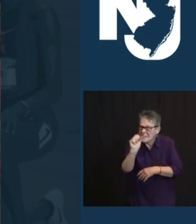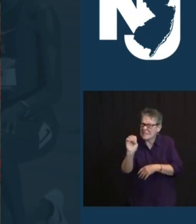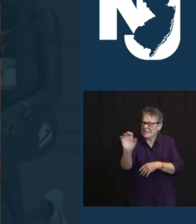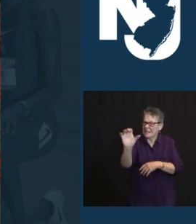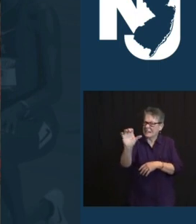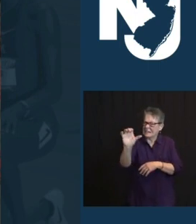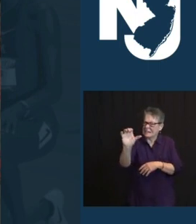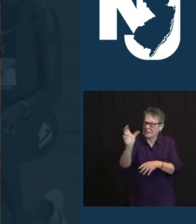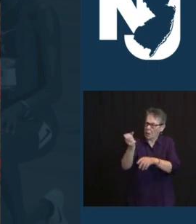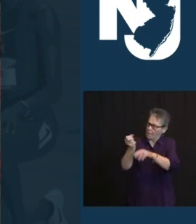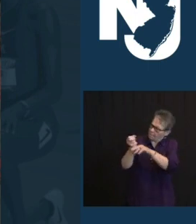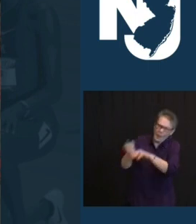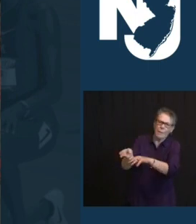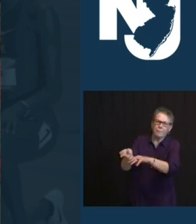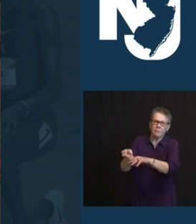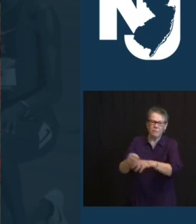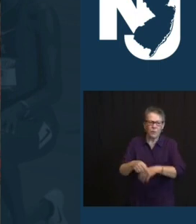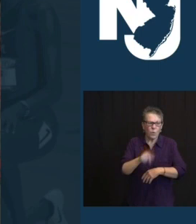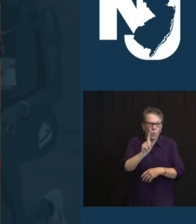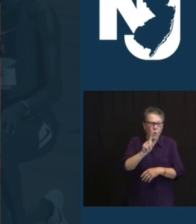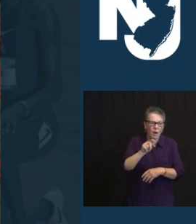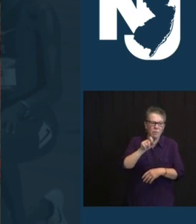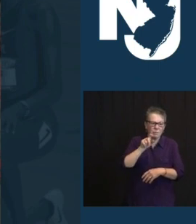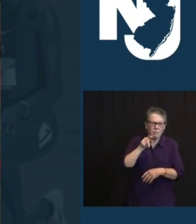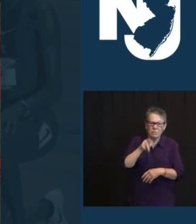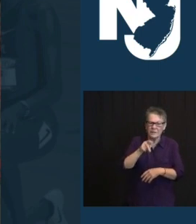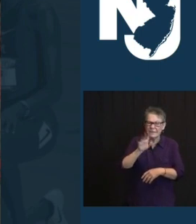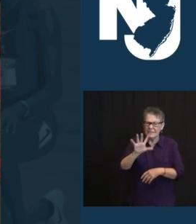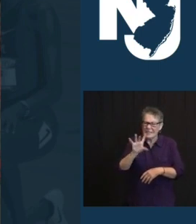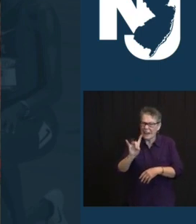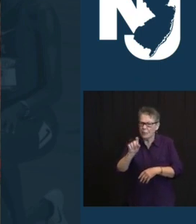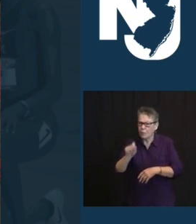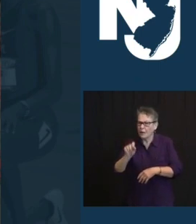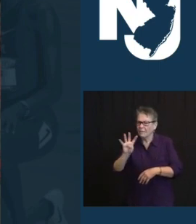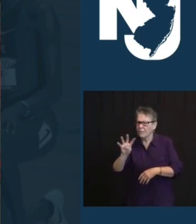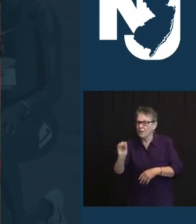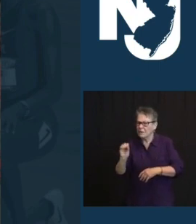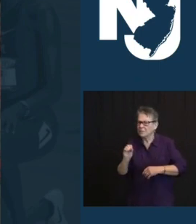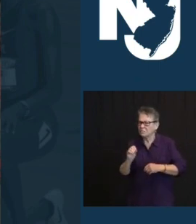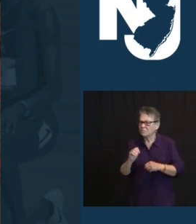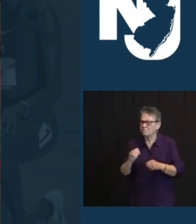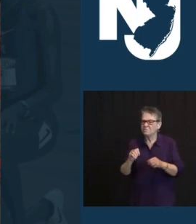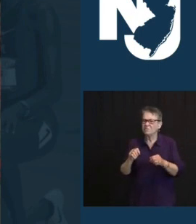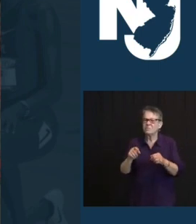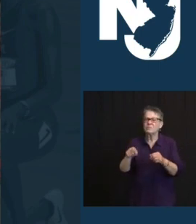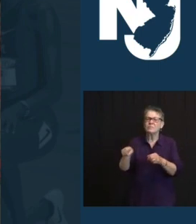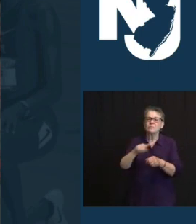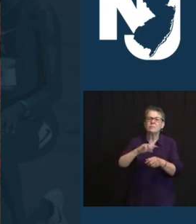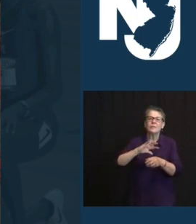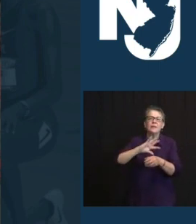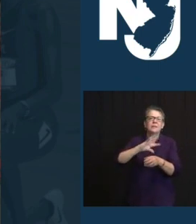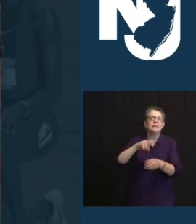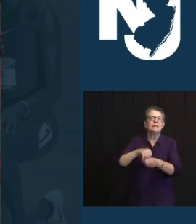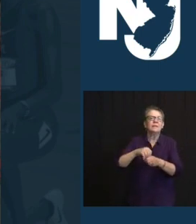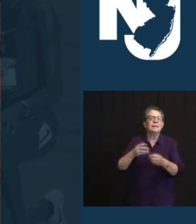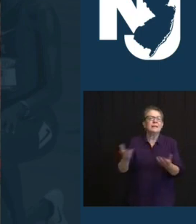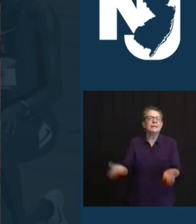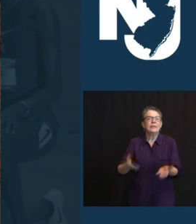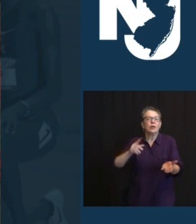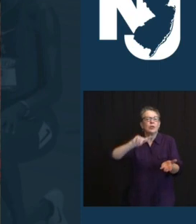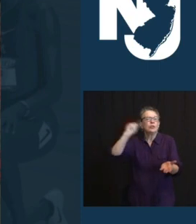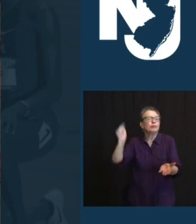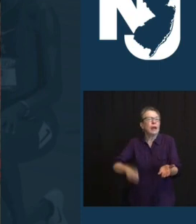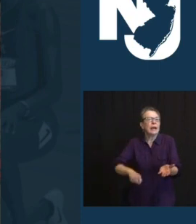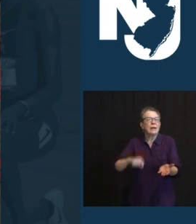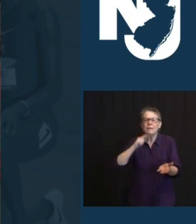LOVE OF RUNNING AND HER SPEED WERE NURTURED AT THE TRENTON TRACK CLUB BY COACHES BERNICE MITCHELL AND AL JENNINGS. LAST SPRING, SHE WAS